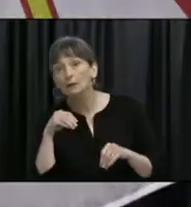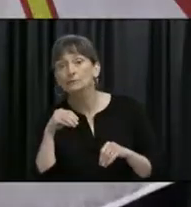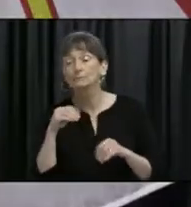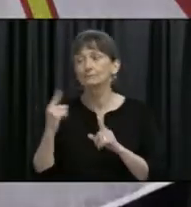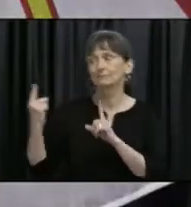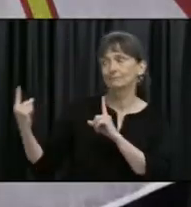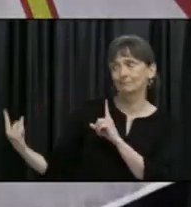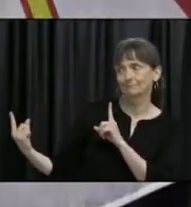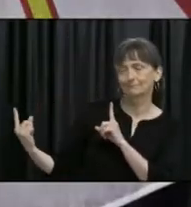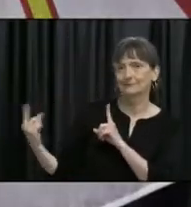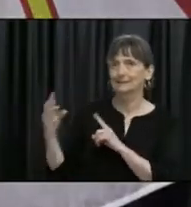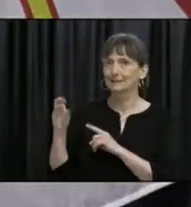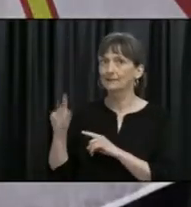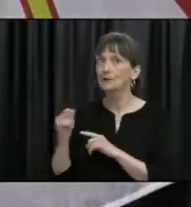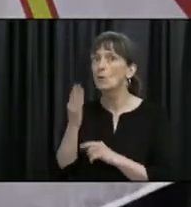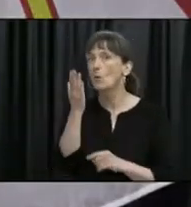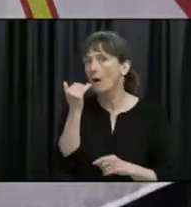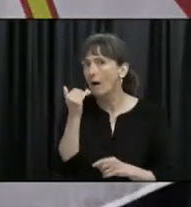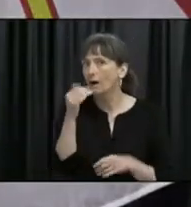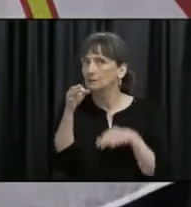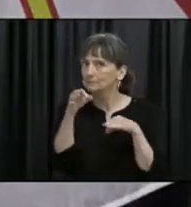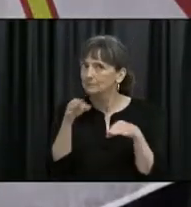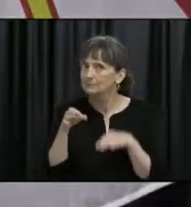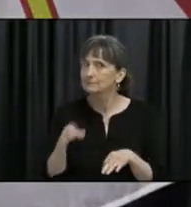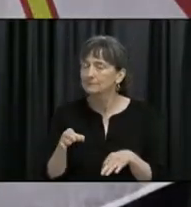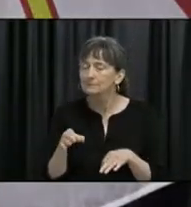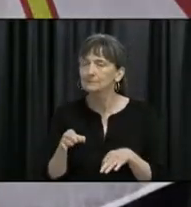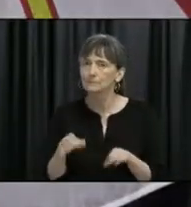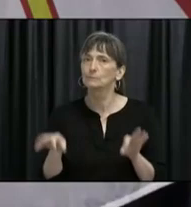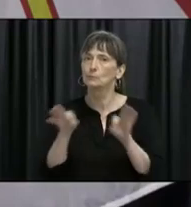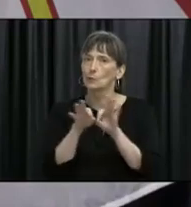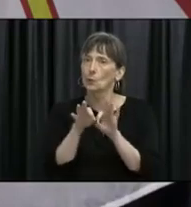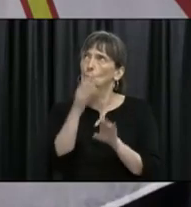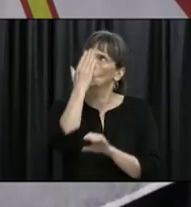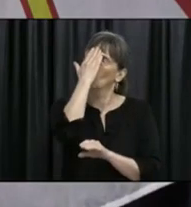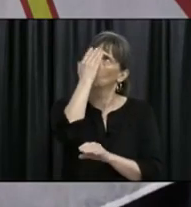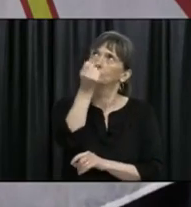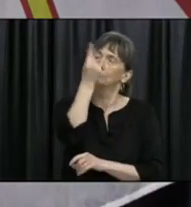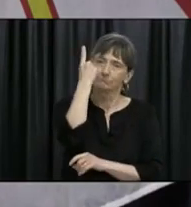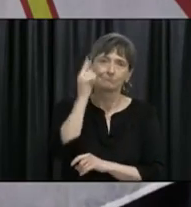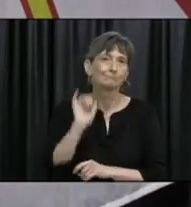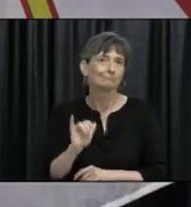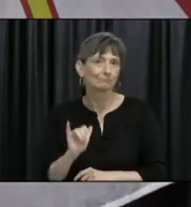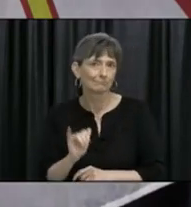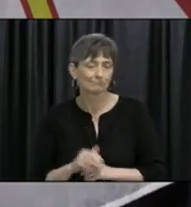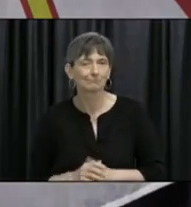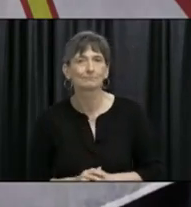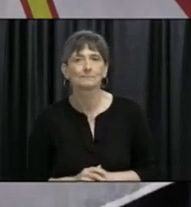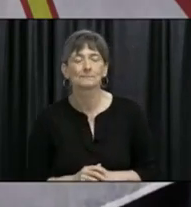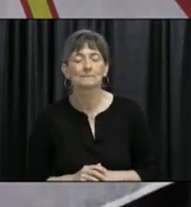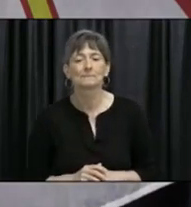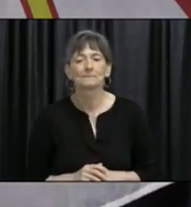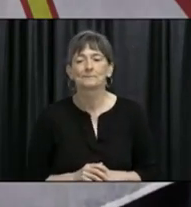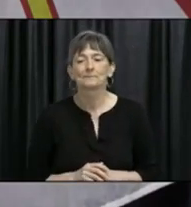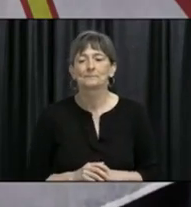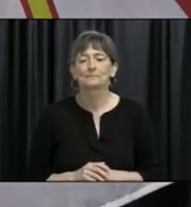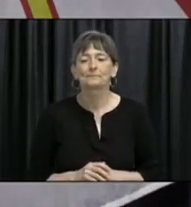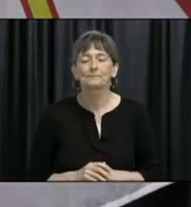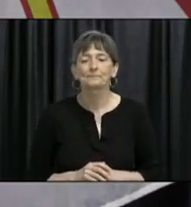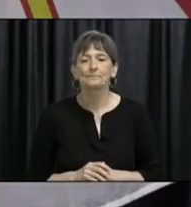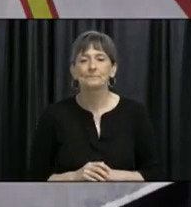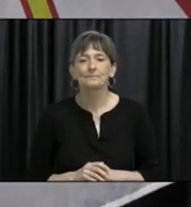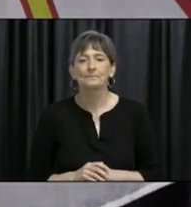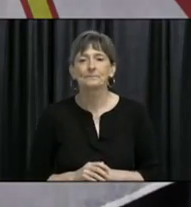six feet away and why we stay six feet away. It's always good reminders on the public health measures that Dr.